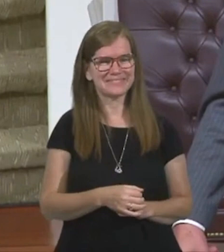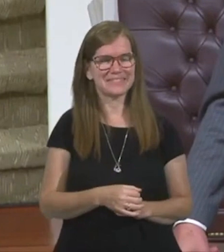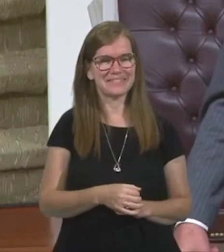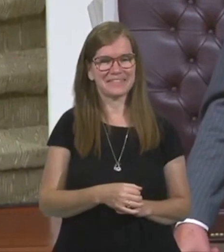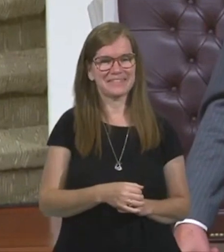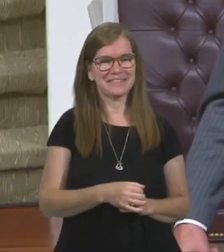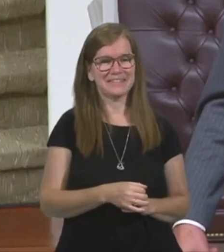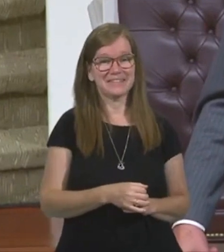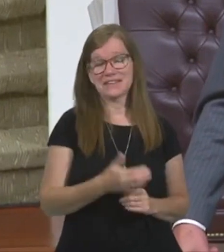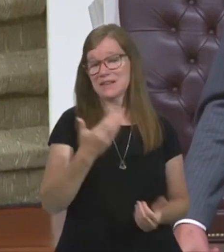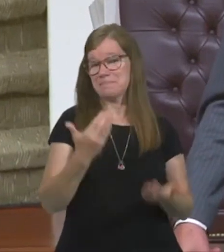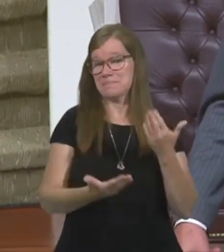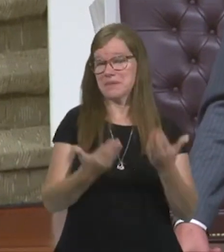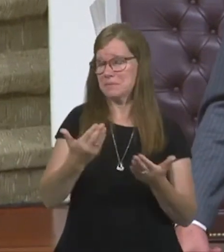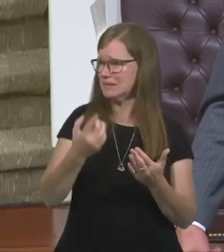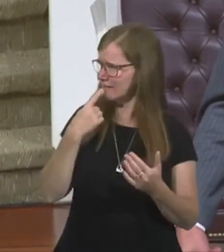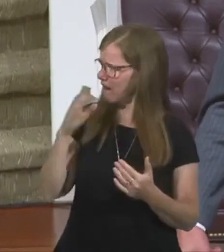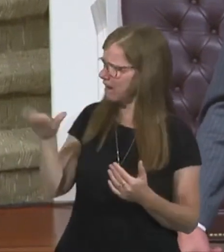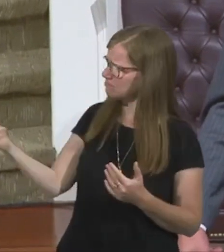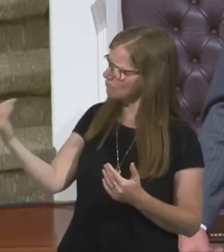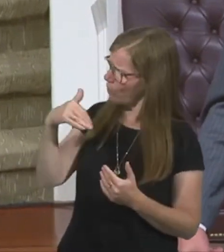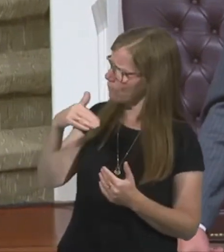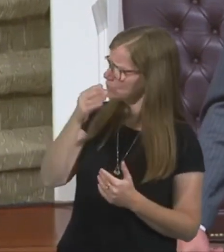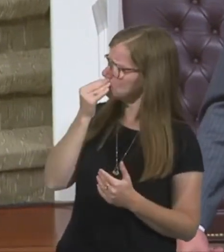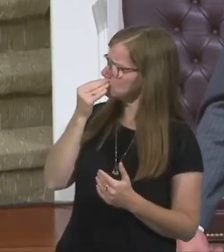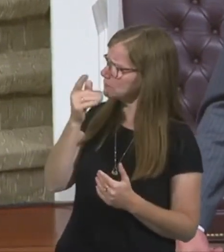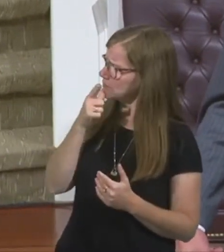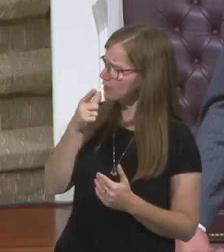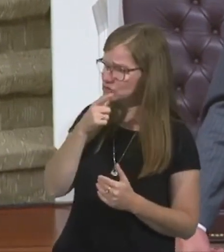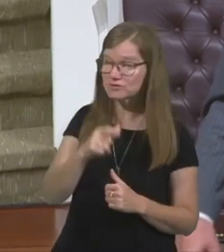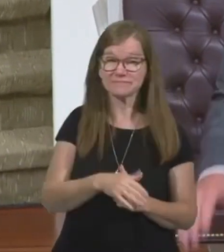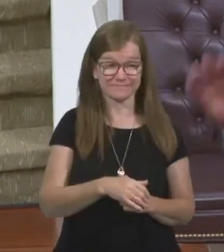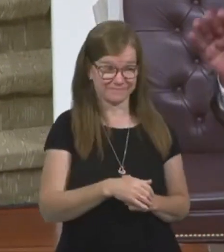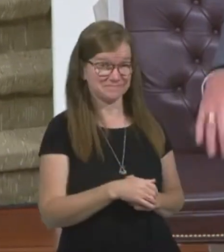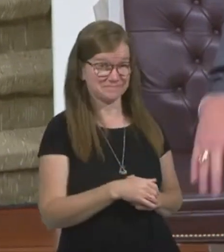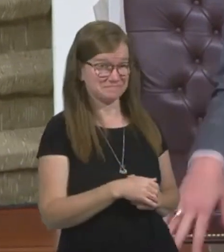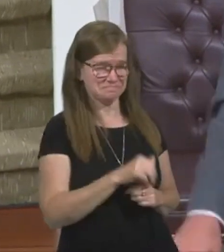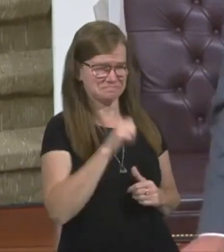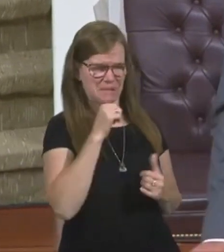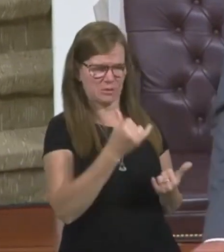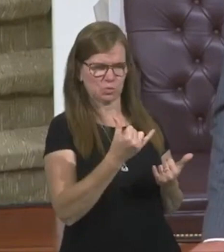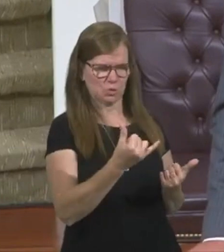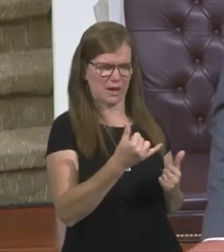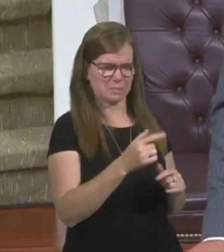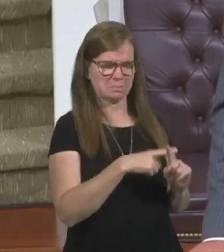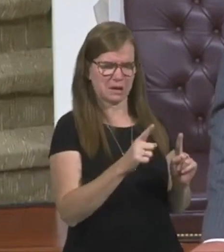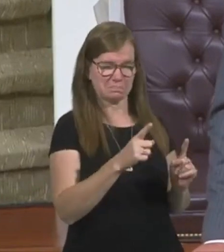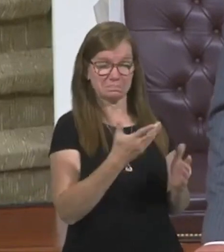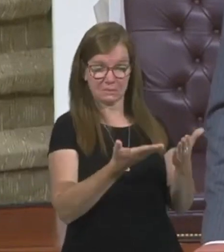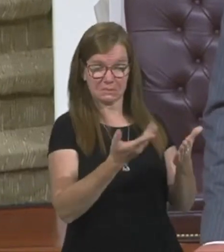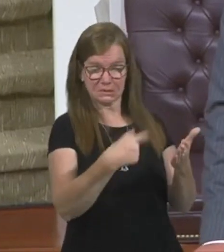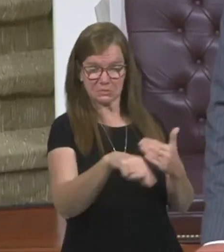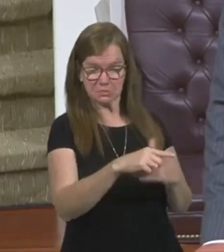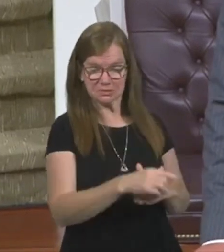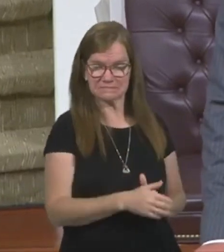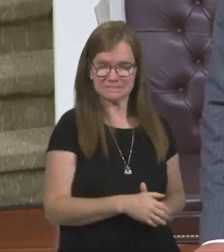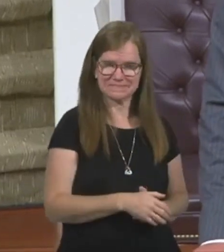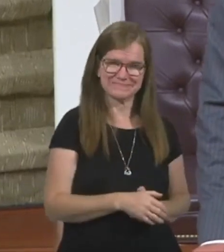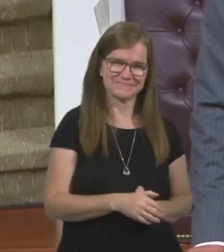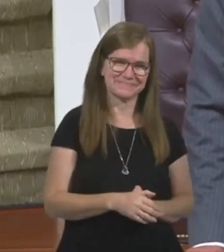He might've said, you know what? You got to come over and eat lunch with us. He probably said, nah, not today, but next week I will.